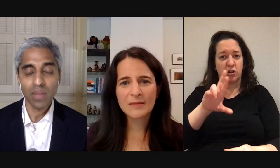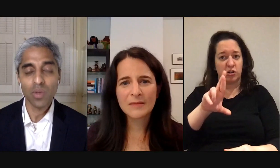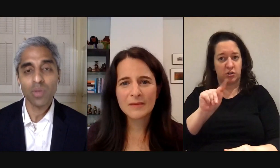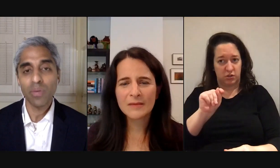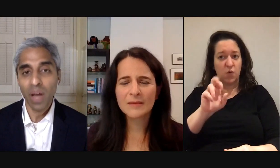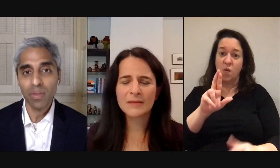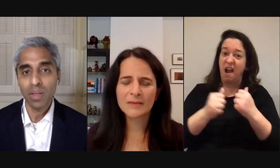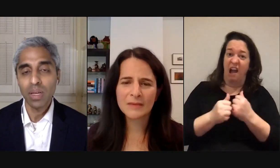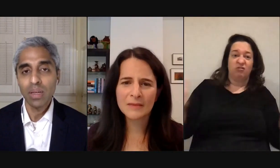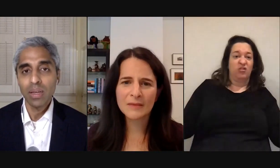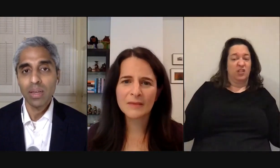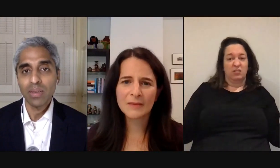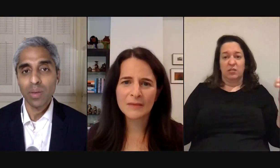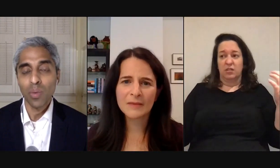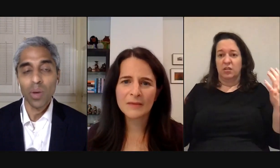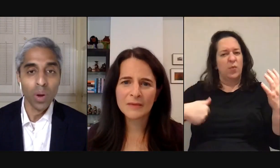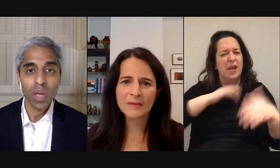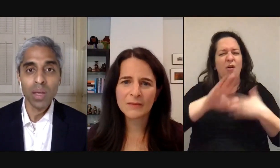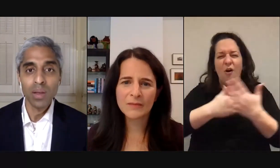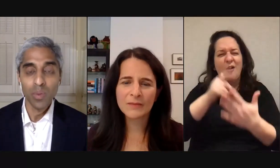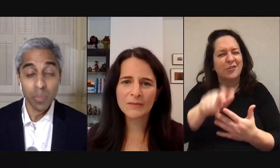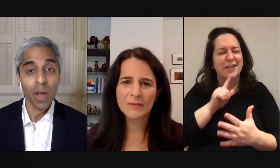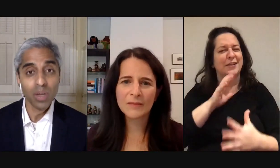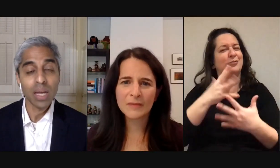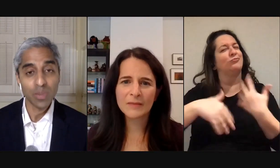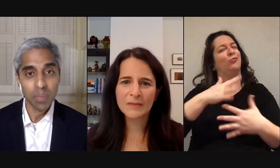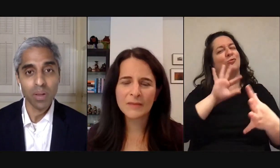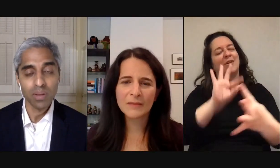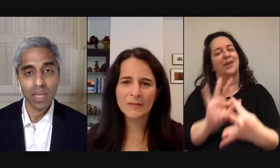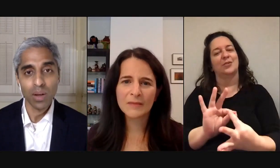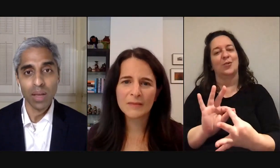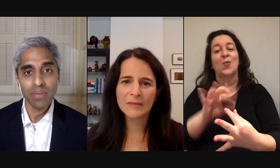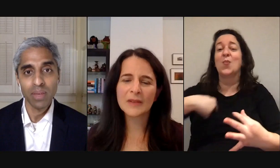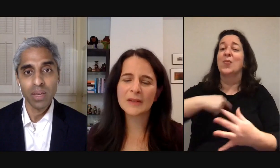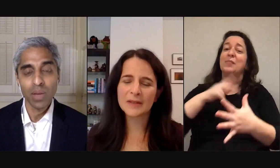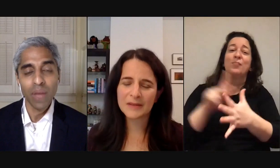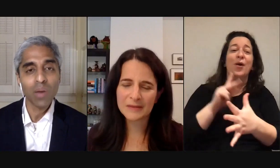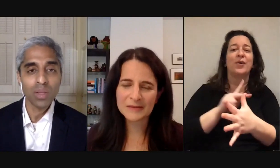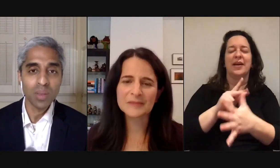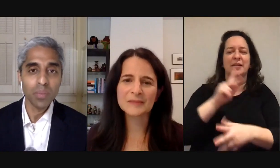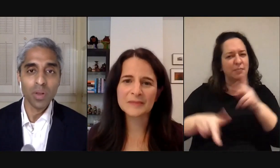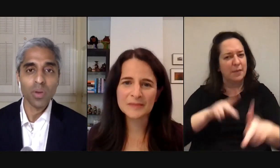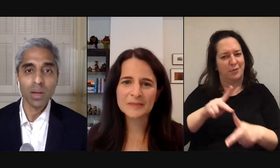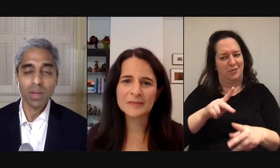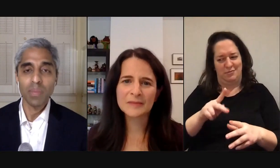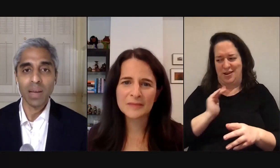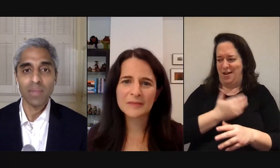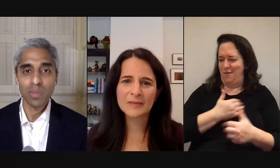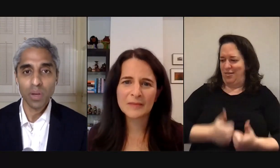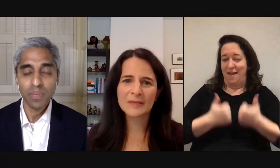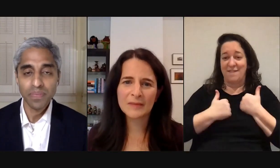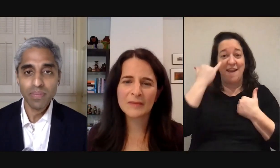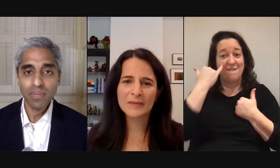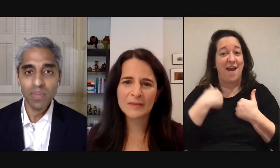our life and a social revival is one where we reprioritize people in our life you know if i had one simple credo coming